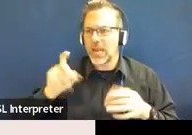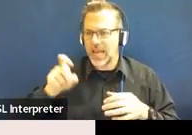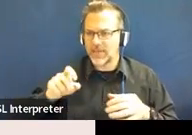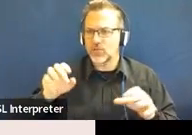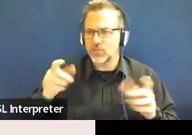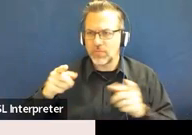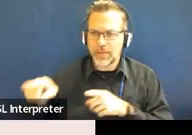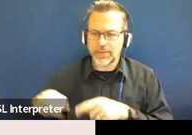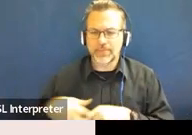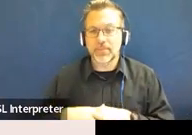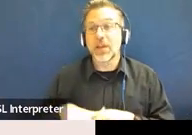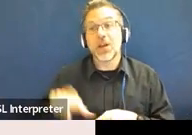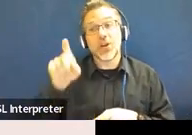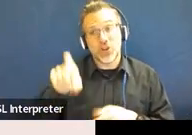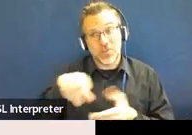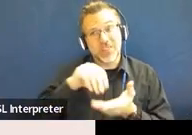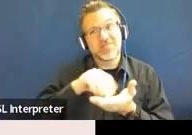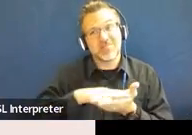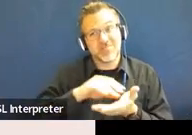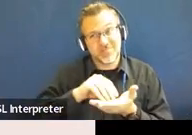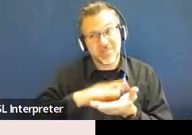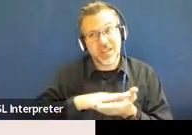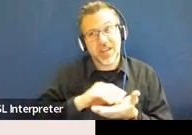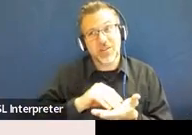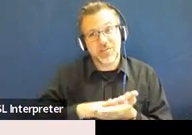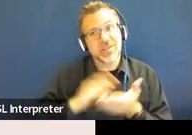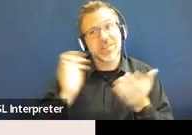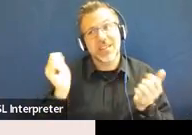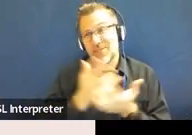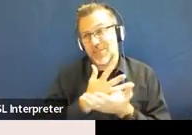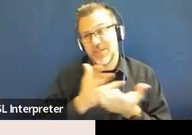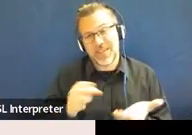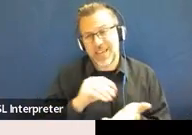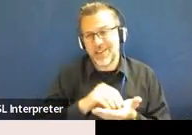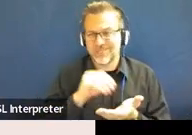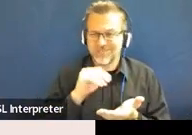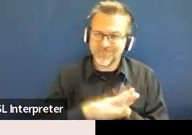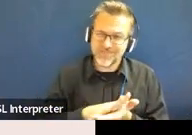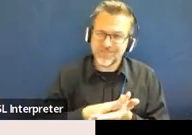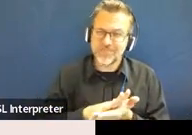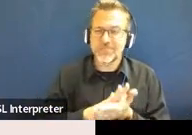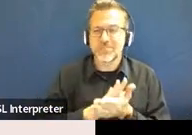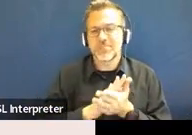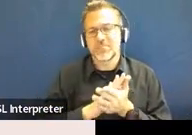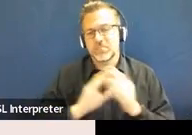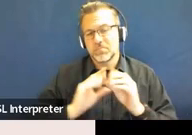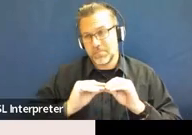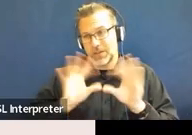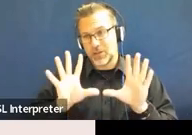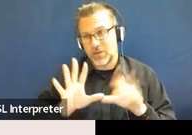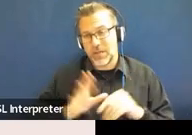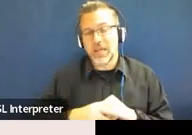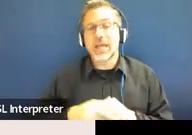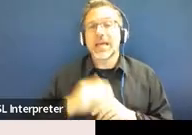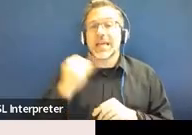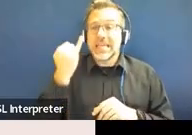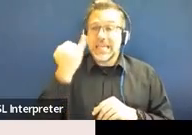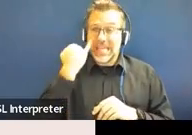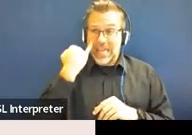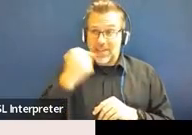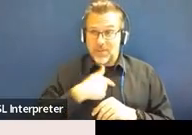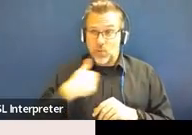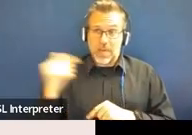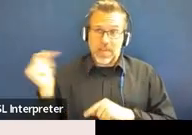document all of this very clearly so that, again, when we, if we have to come in and look at your